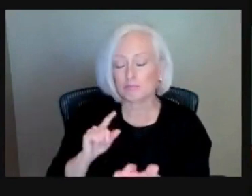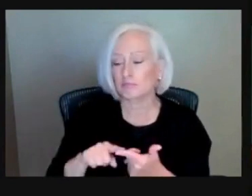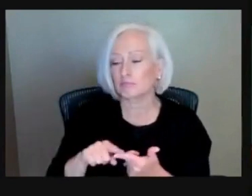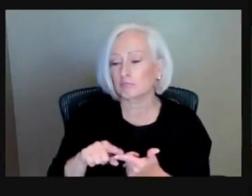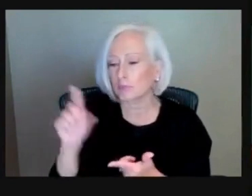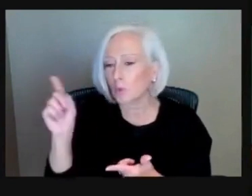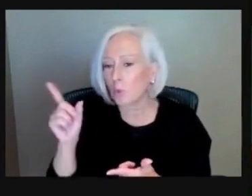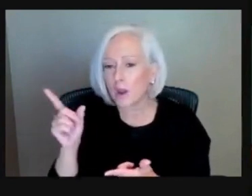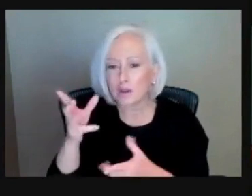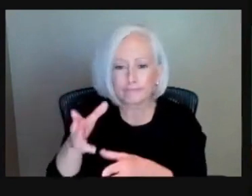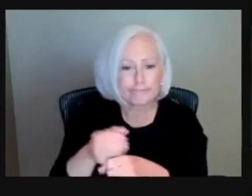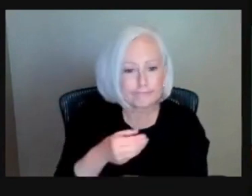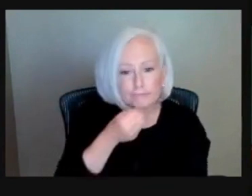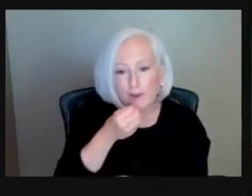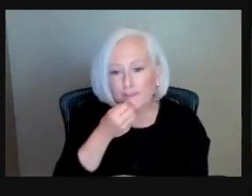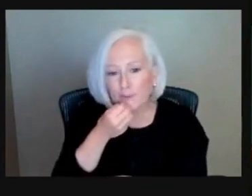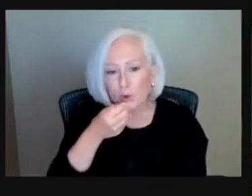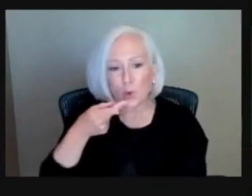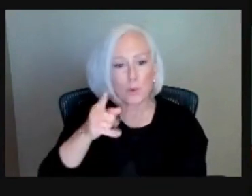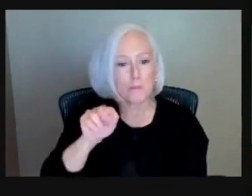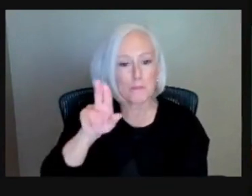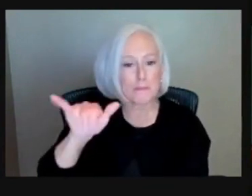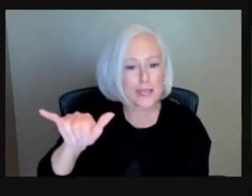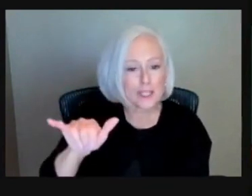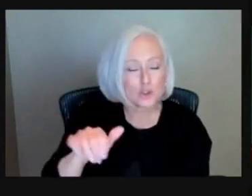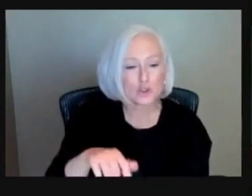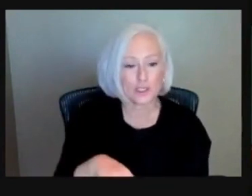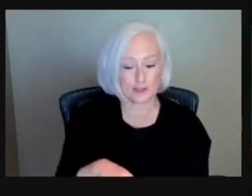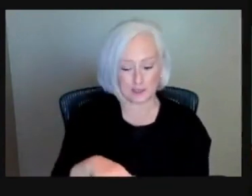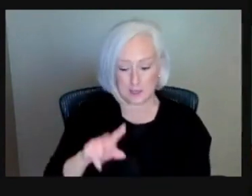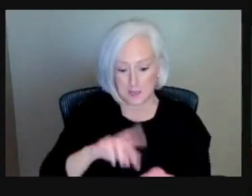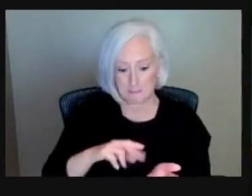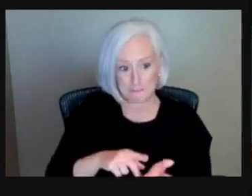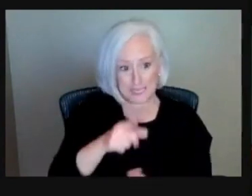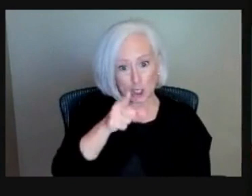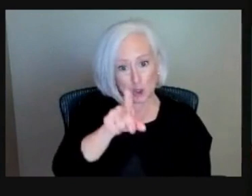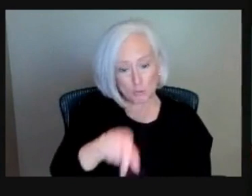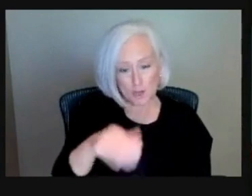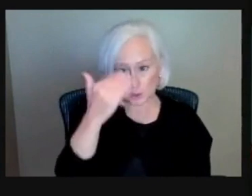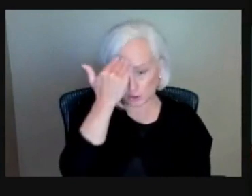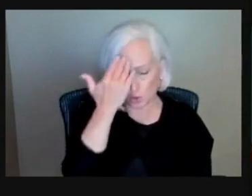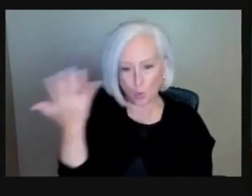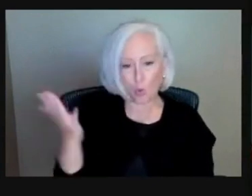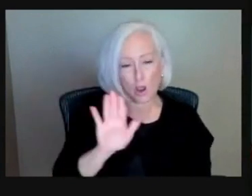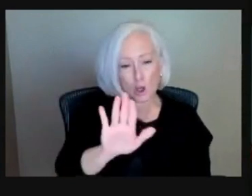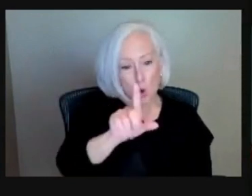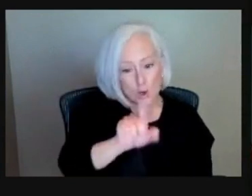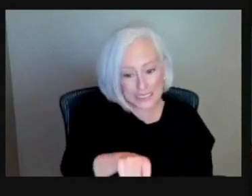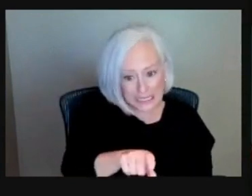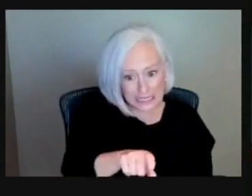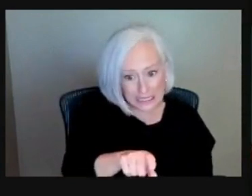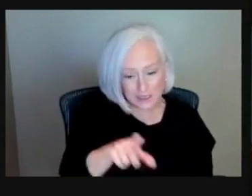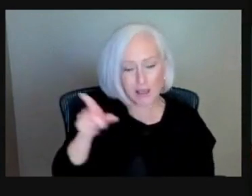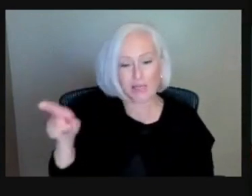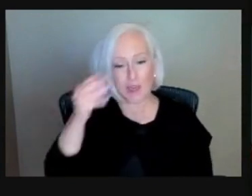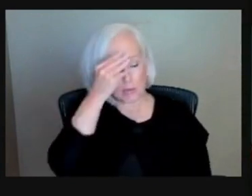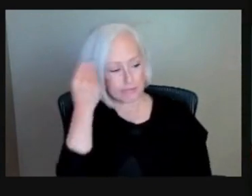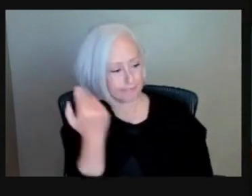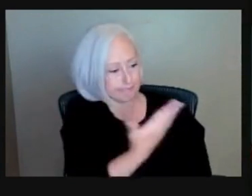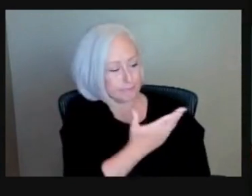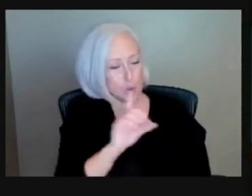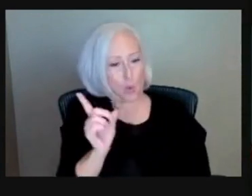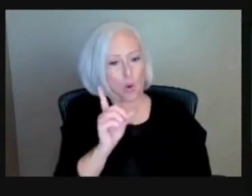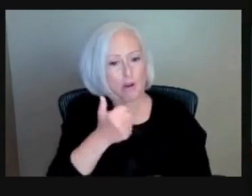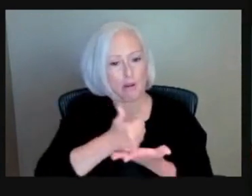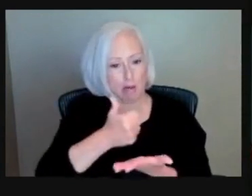the need with a resource together. Now we want to call your bank as